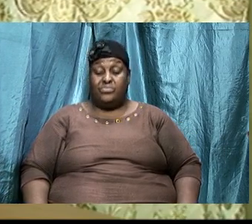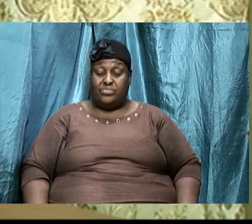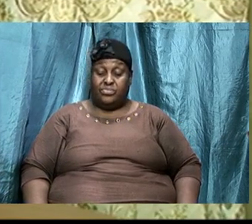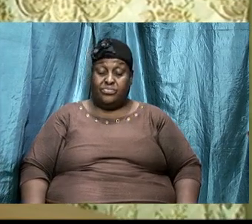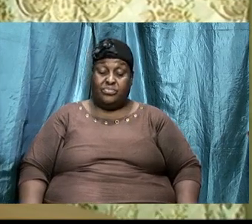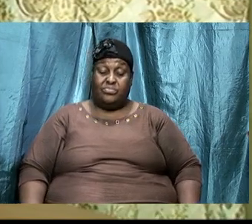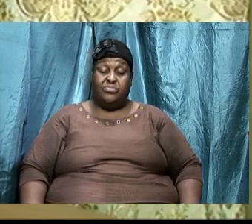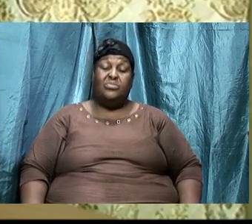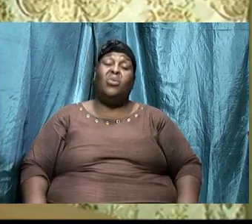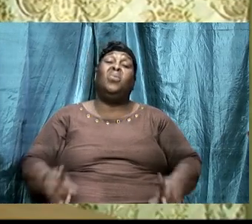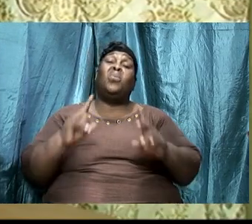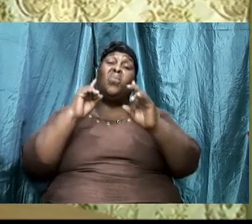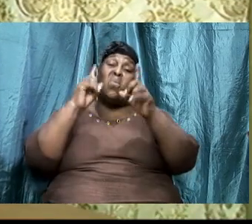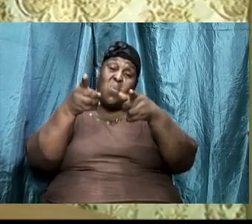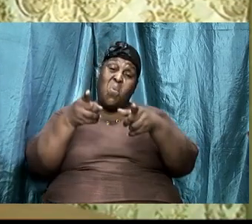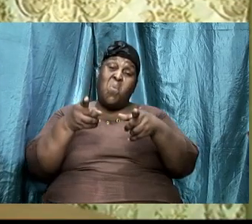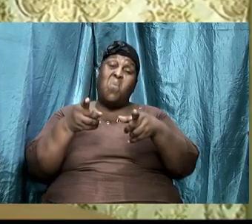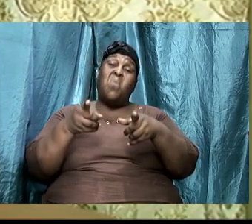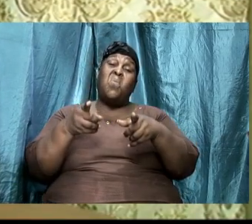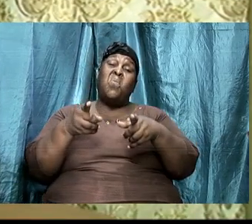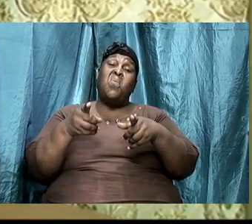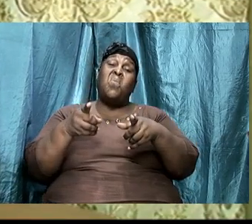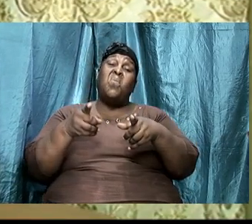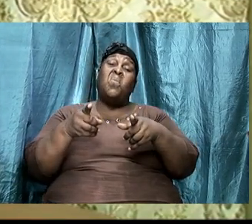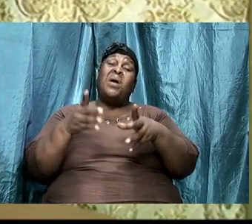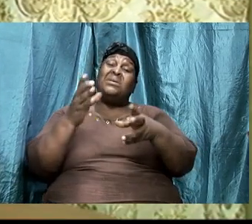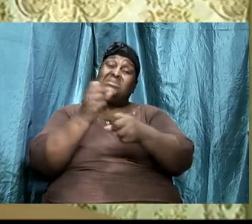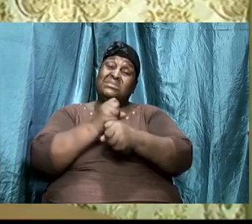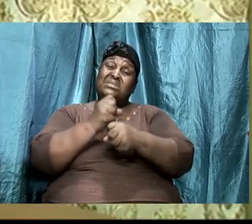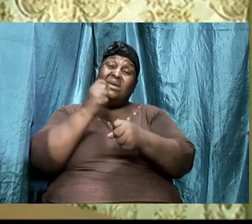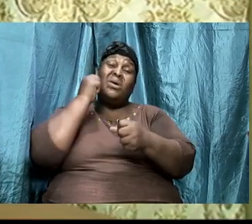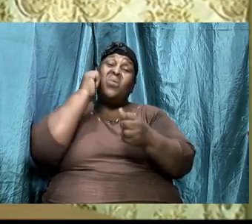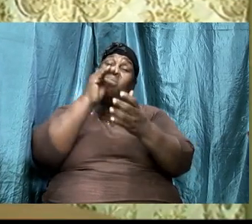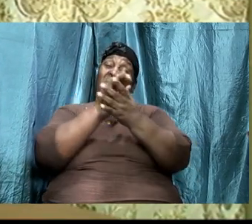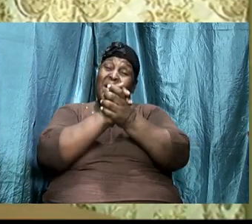he went and got a wife from the enemy camp